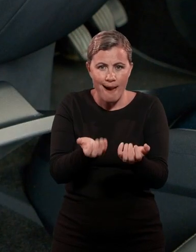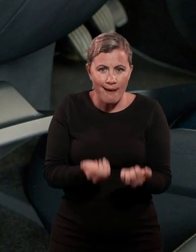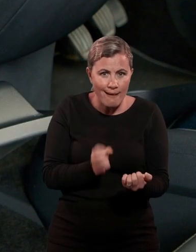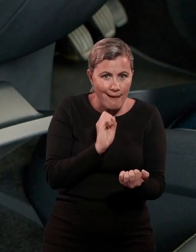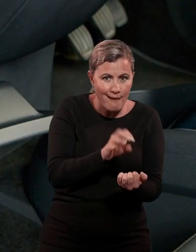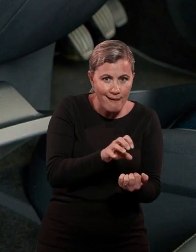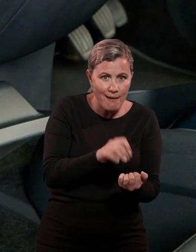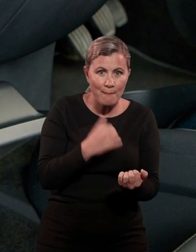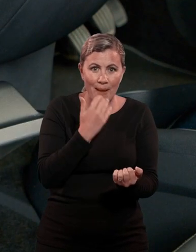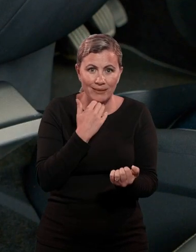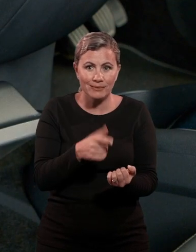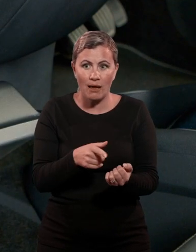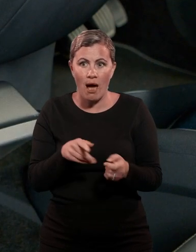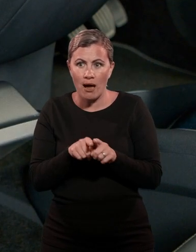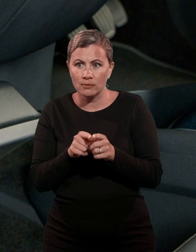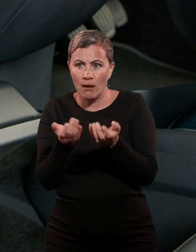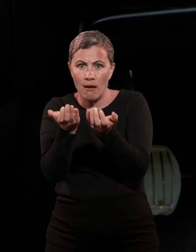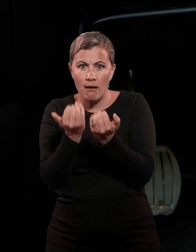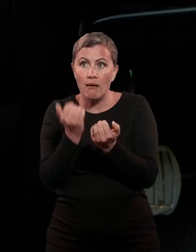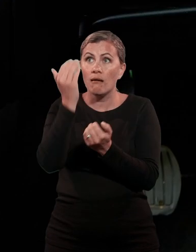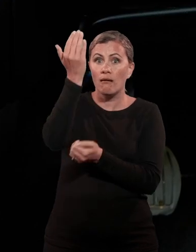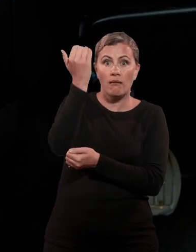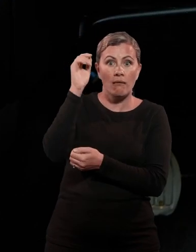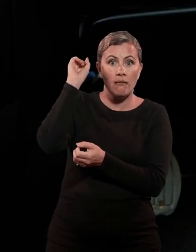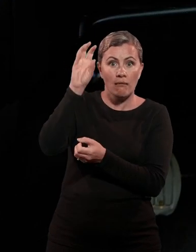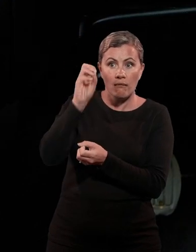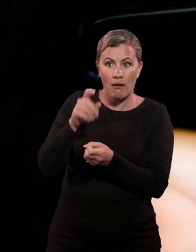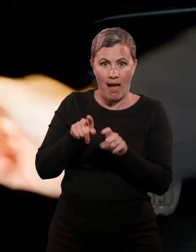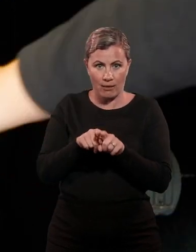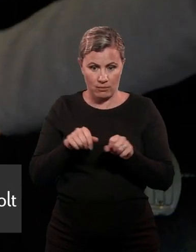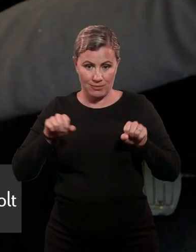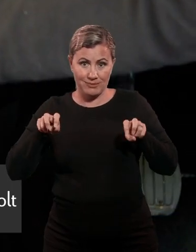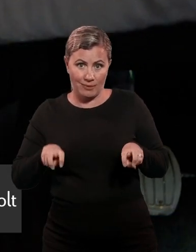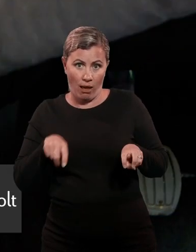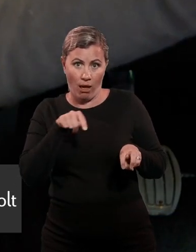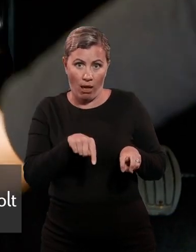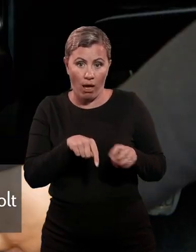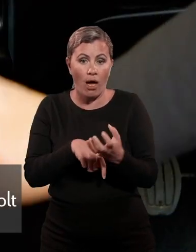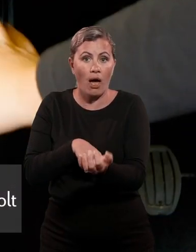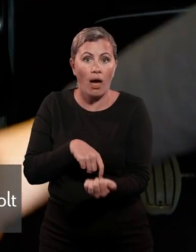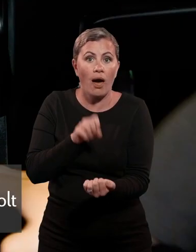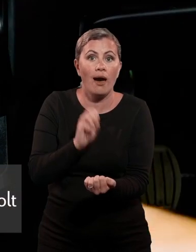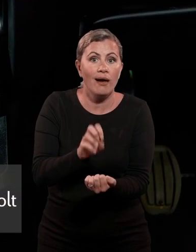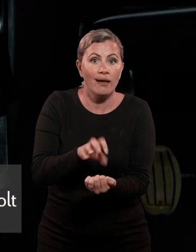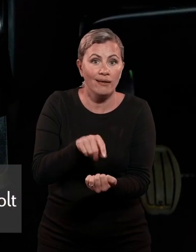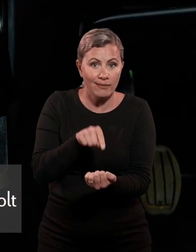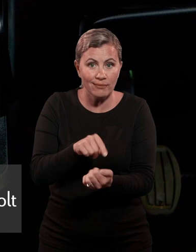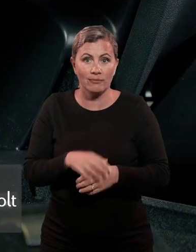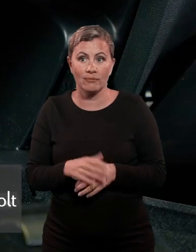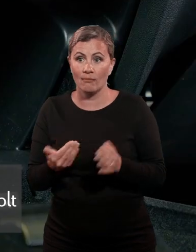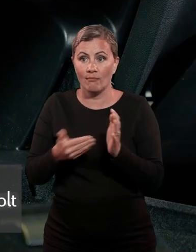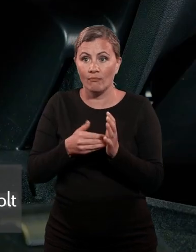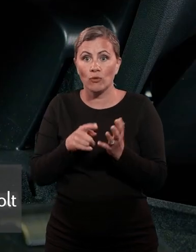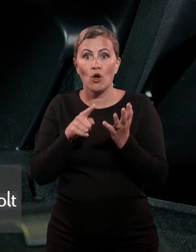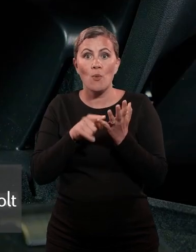There's an illuminated and ventilated glove box, a large illuminated central compartment between the front seats, fully removable on